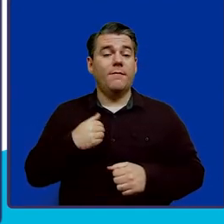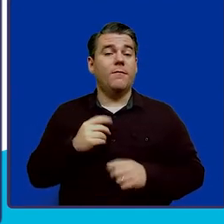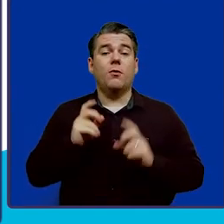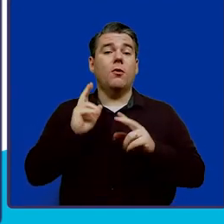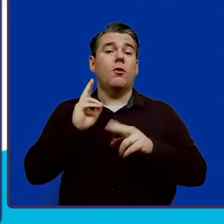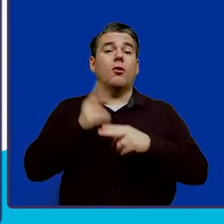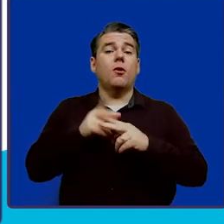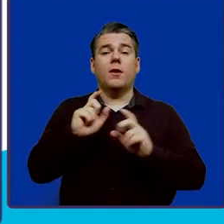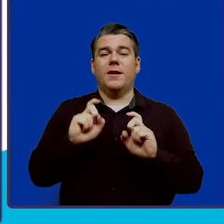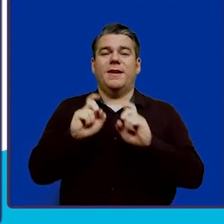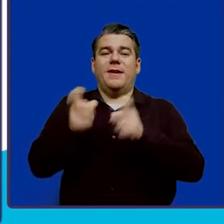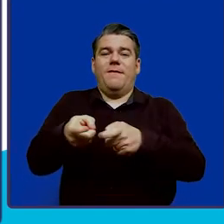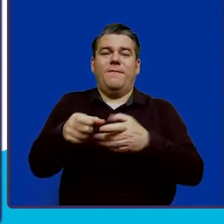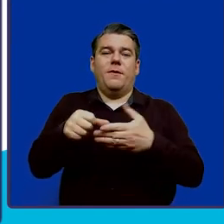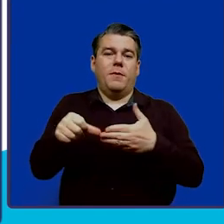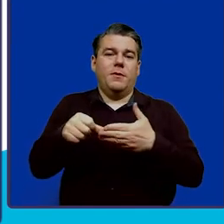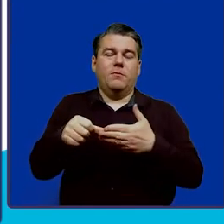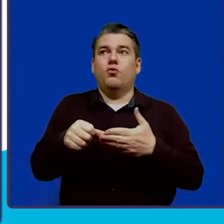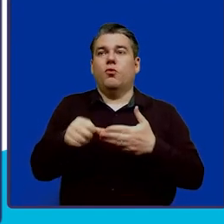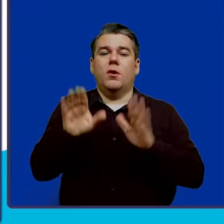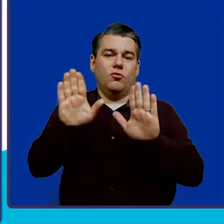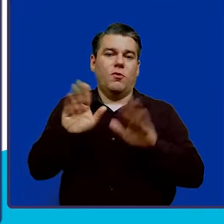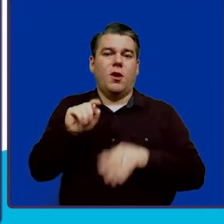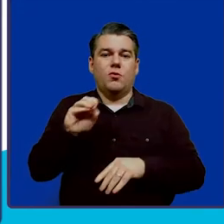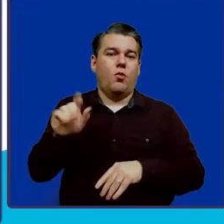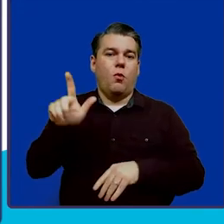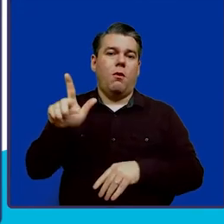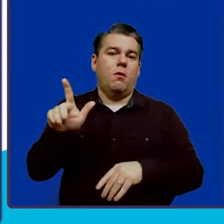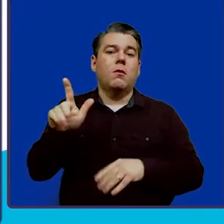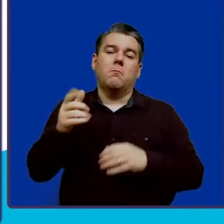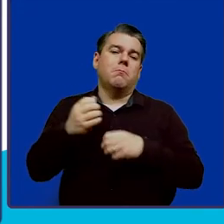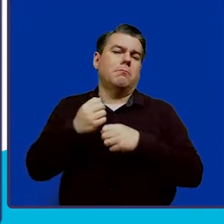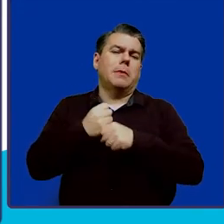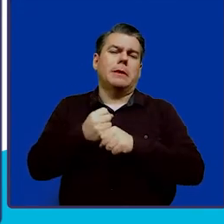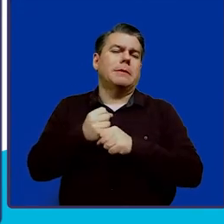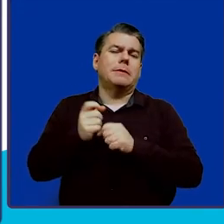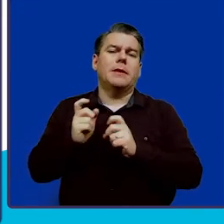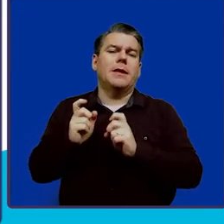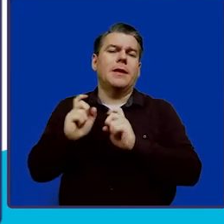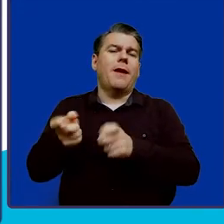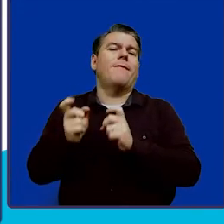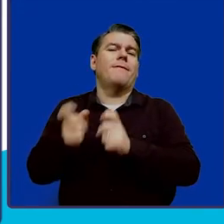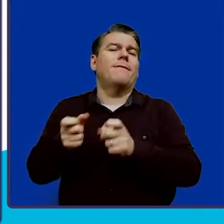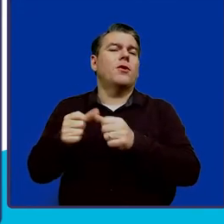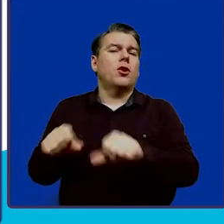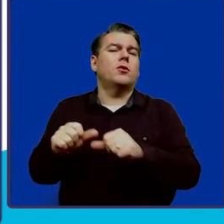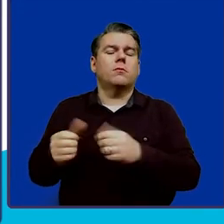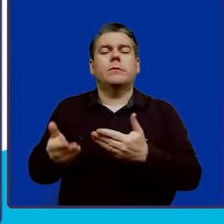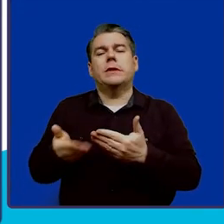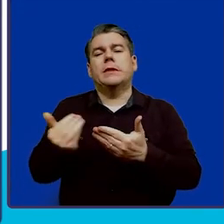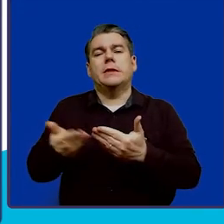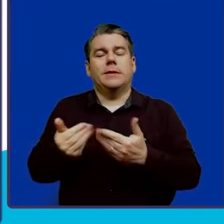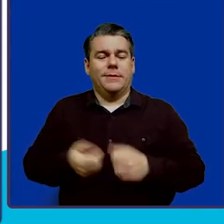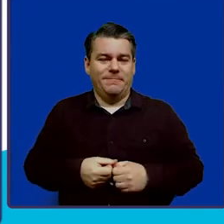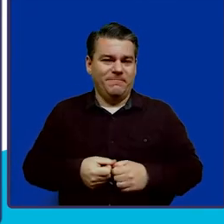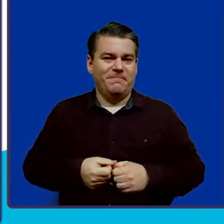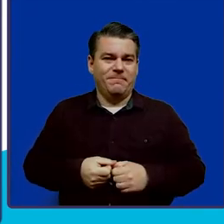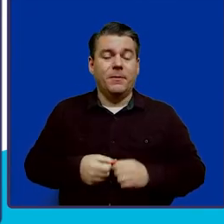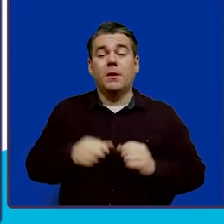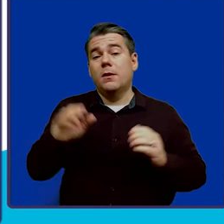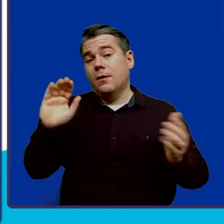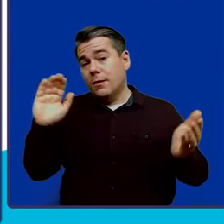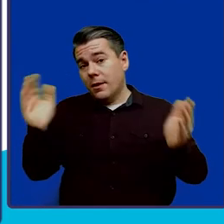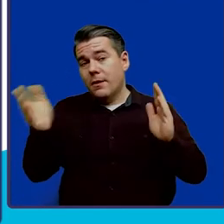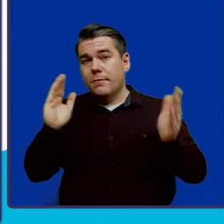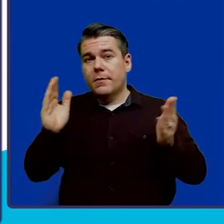gifting page. This is an excellent tool that makes gift contributions easy and convenient. So, this compares